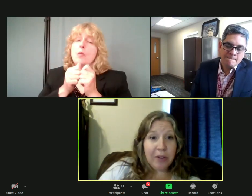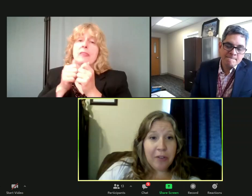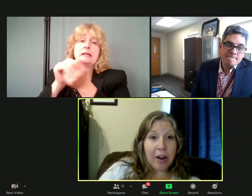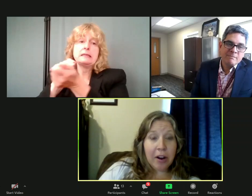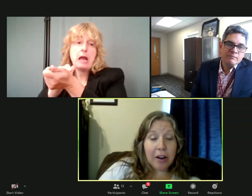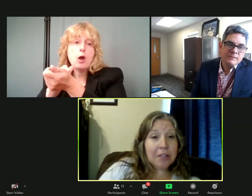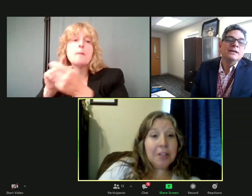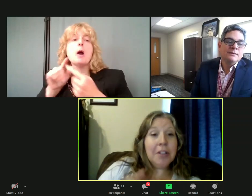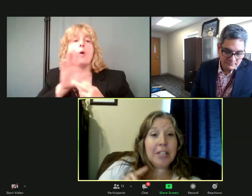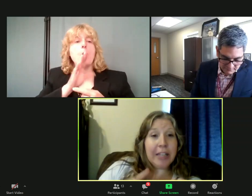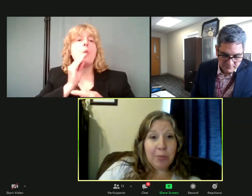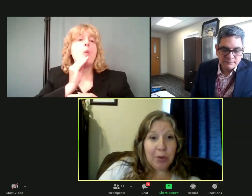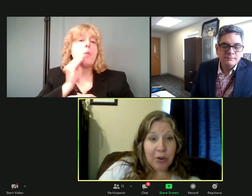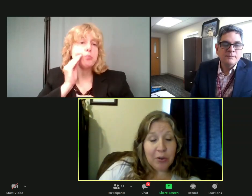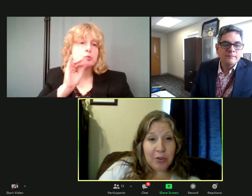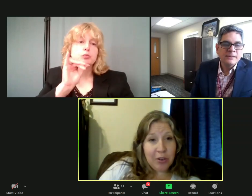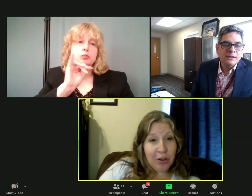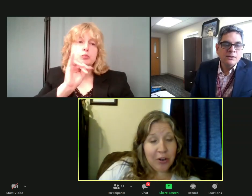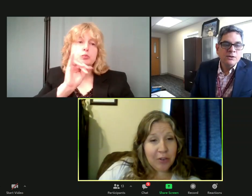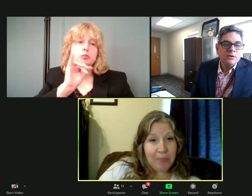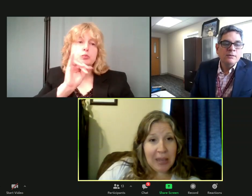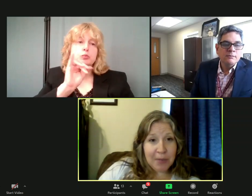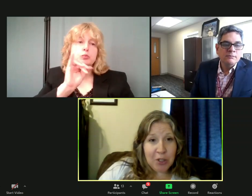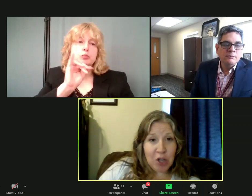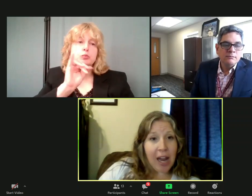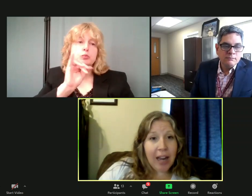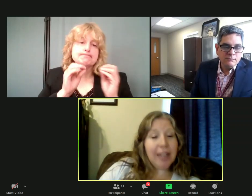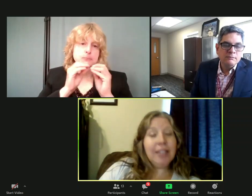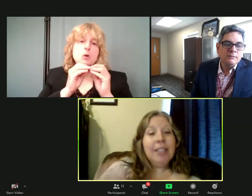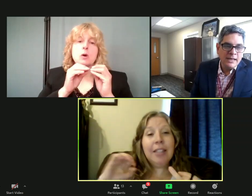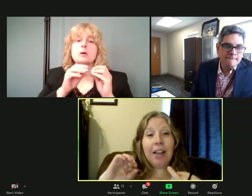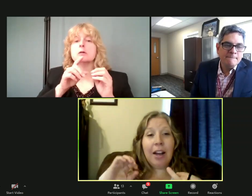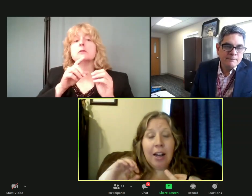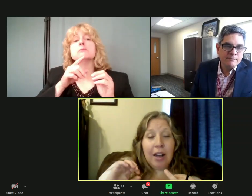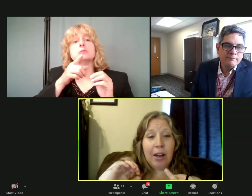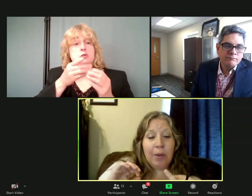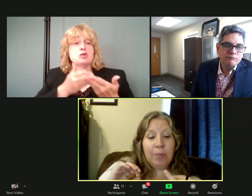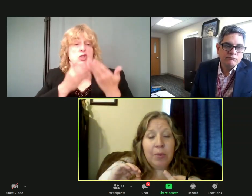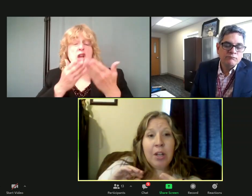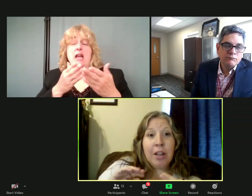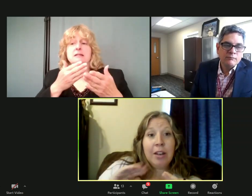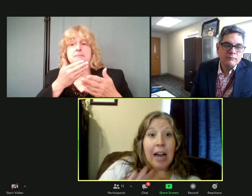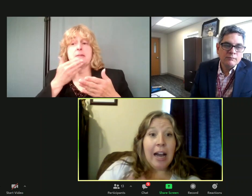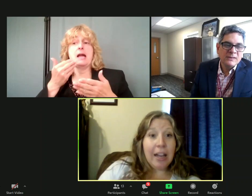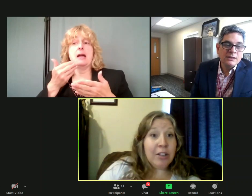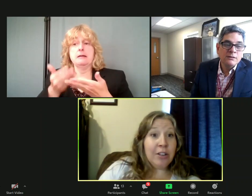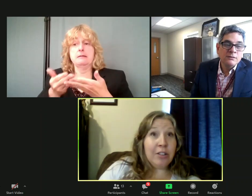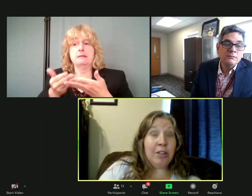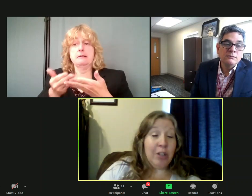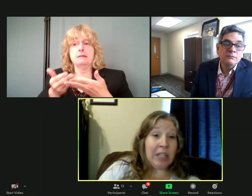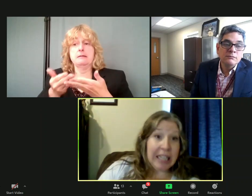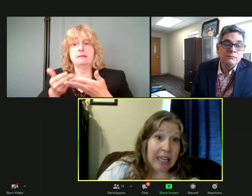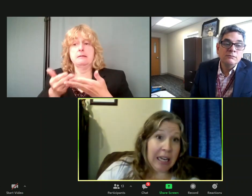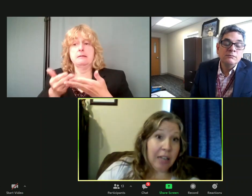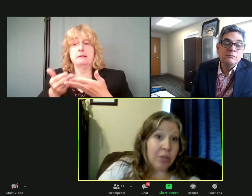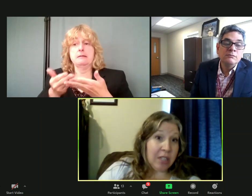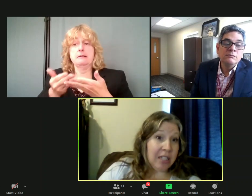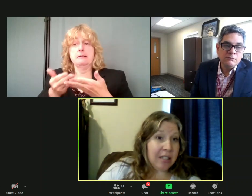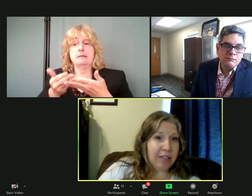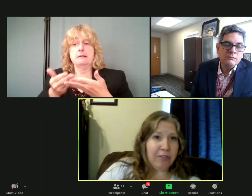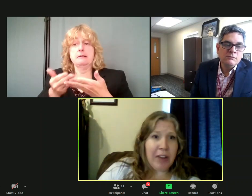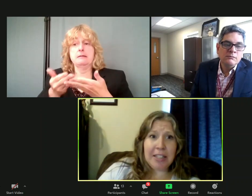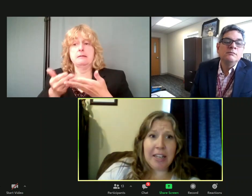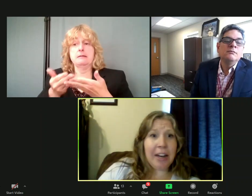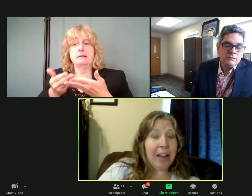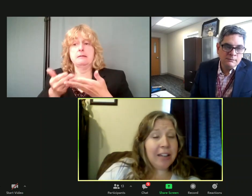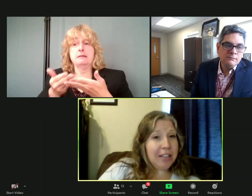dehumidifier to keep your, your basement dry. Yeah. not cleaning using a